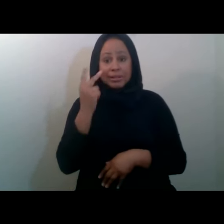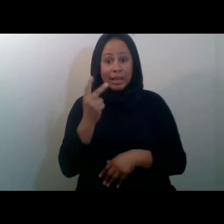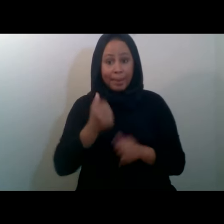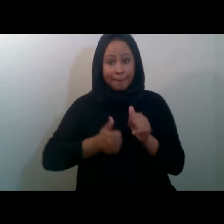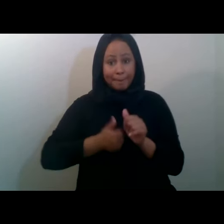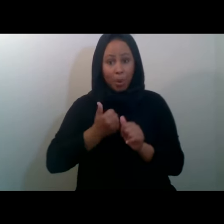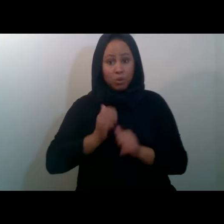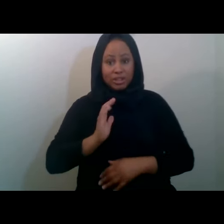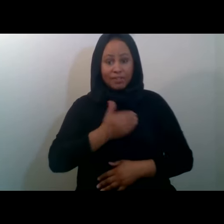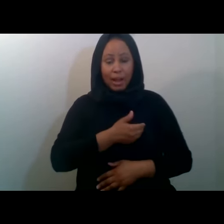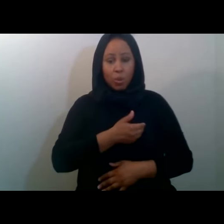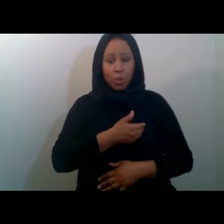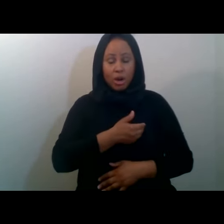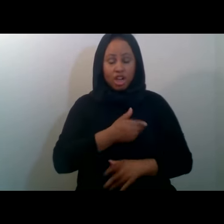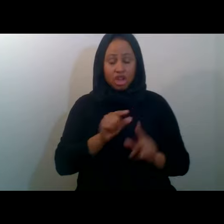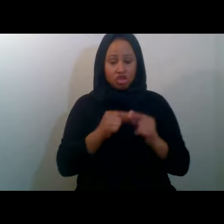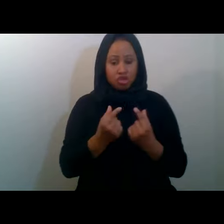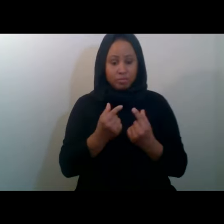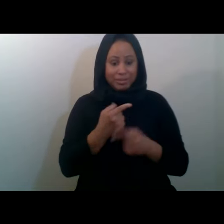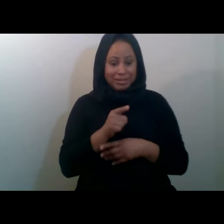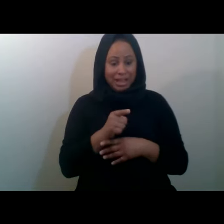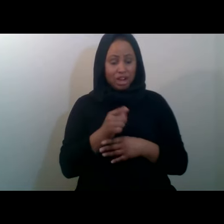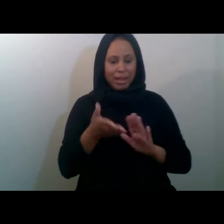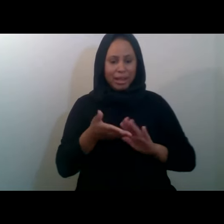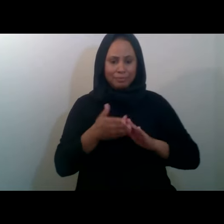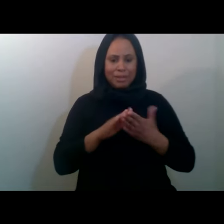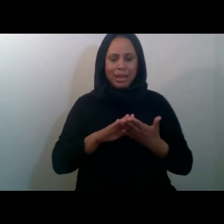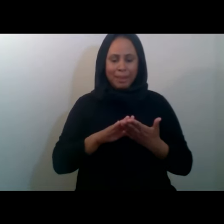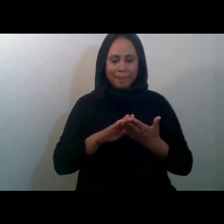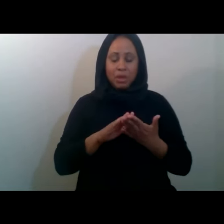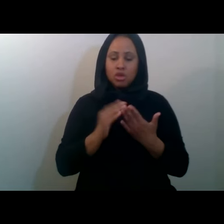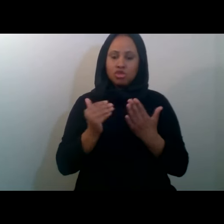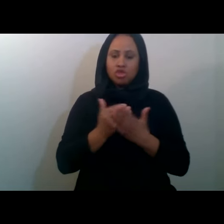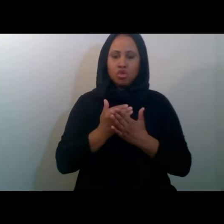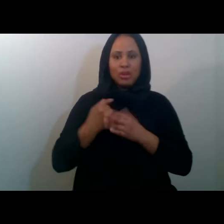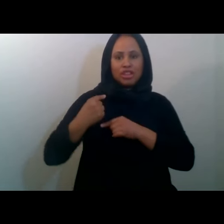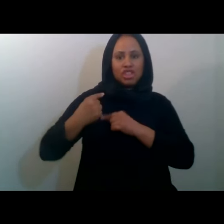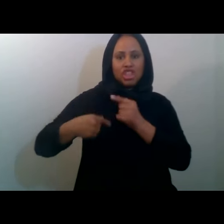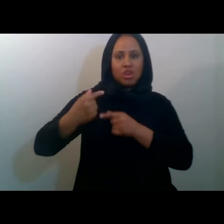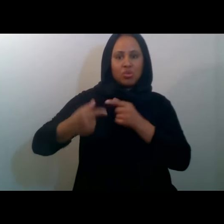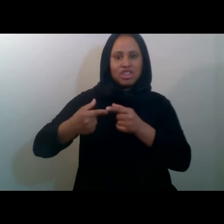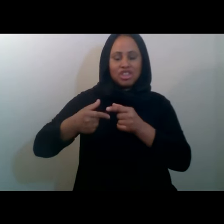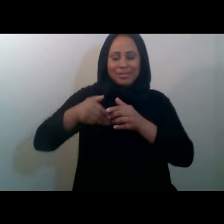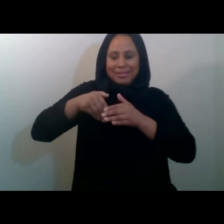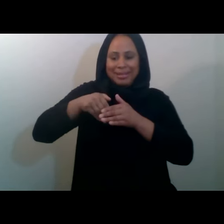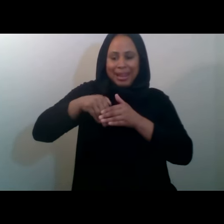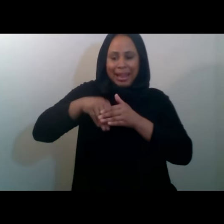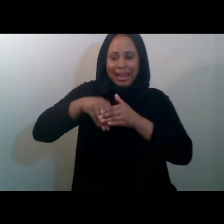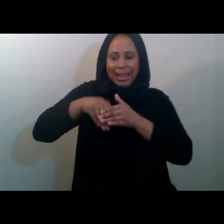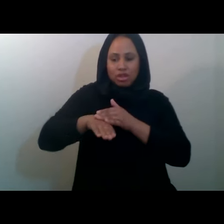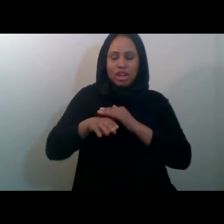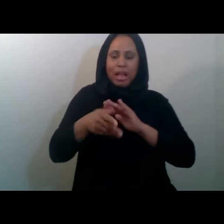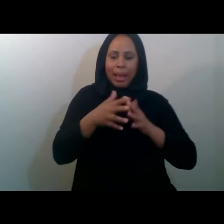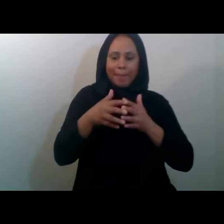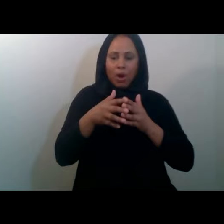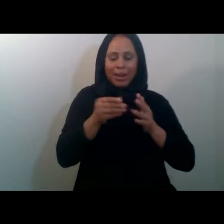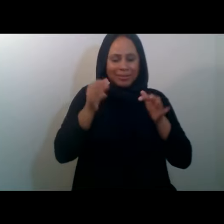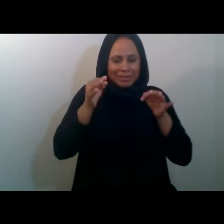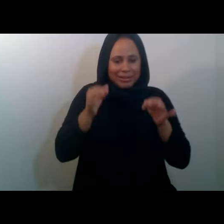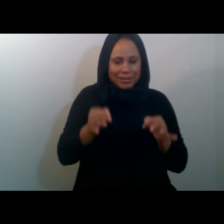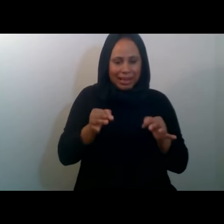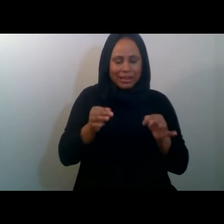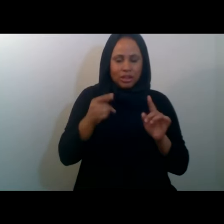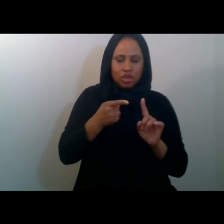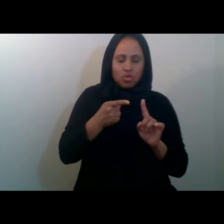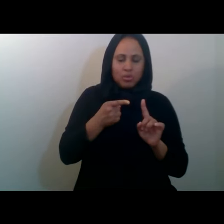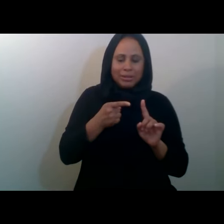our groups have become our new generation that has entered America and decided to definitely